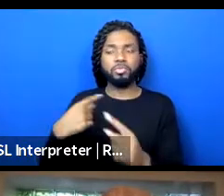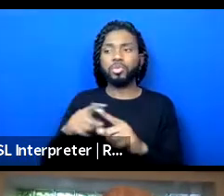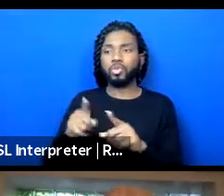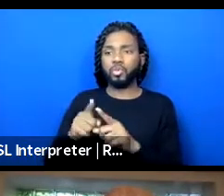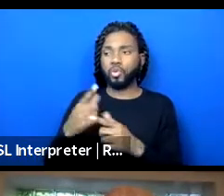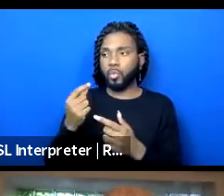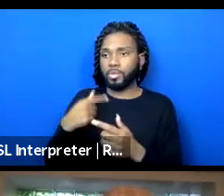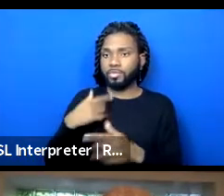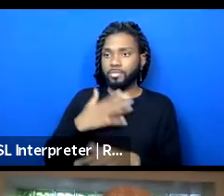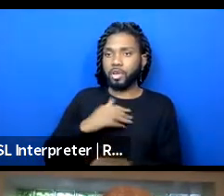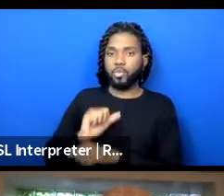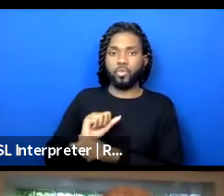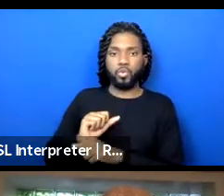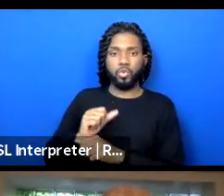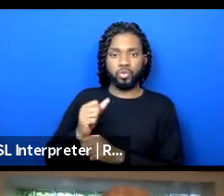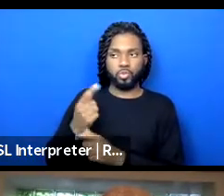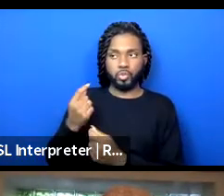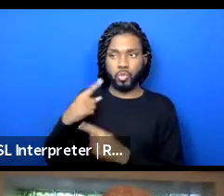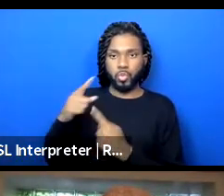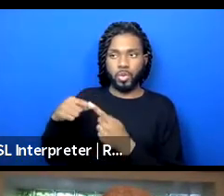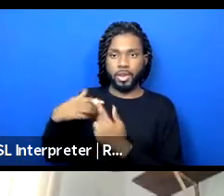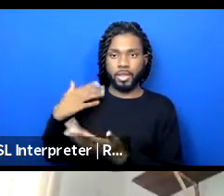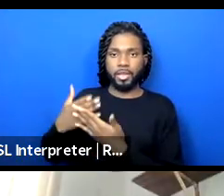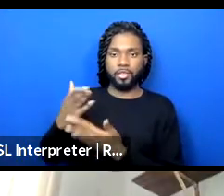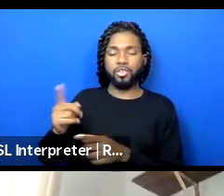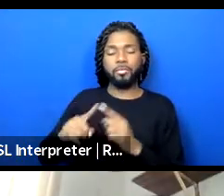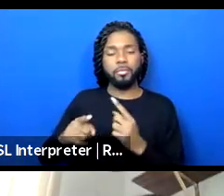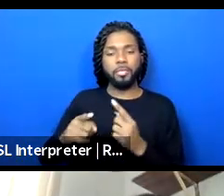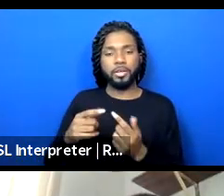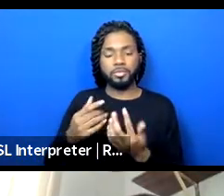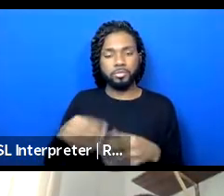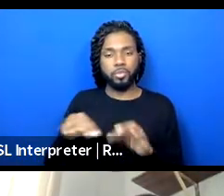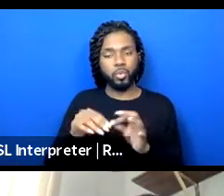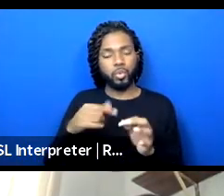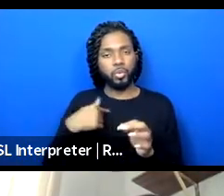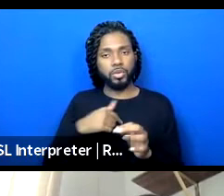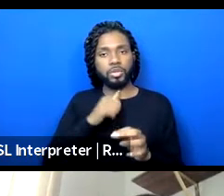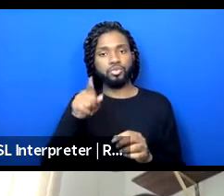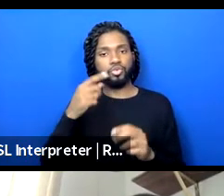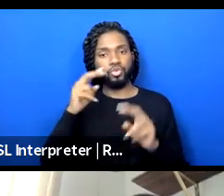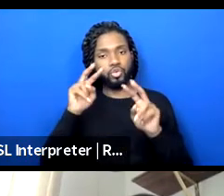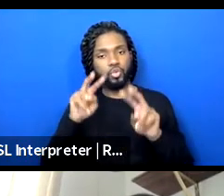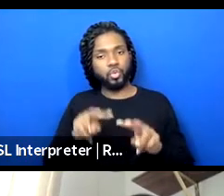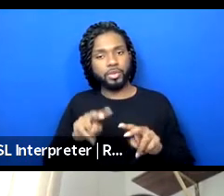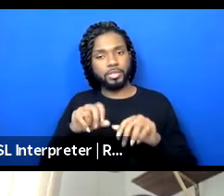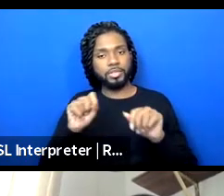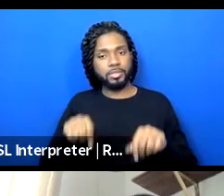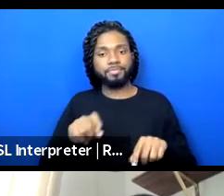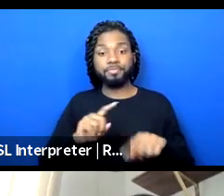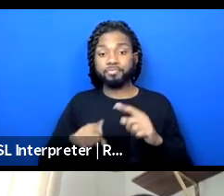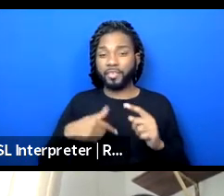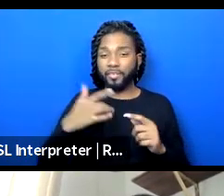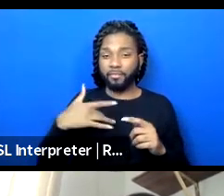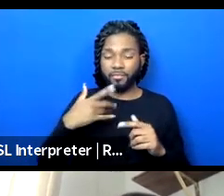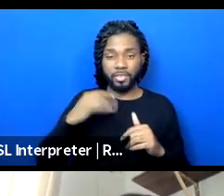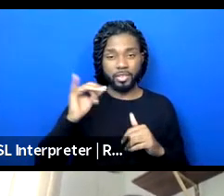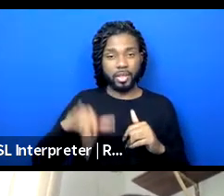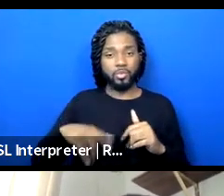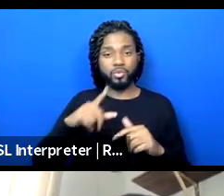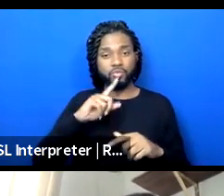Um, so that we're also not just always looking at the system. We have a very vibrant, I think there was a very